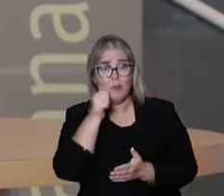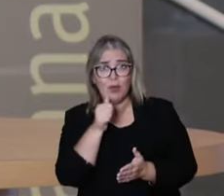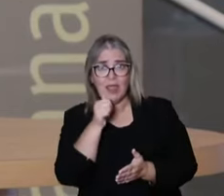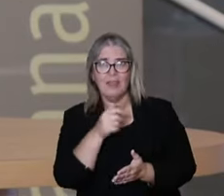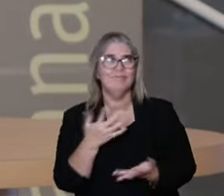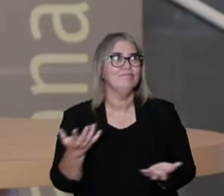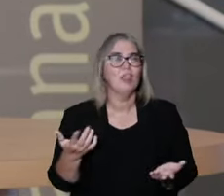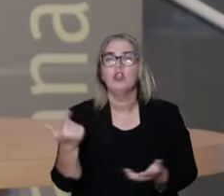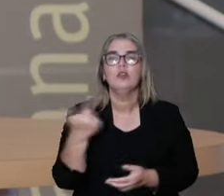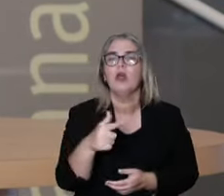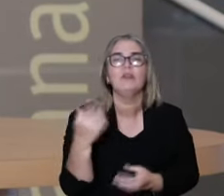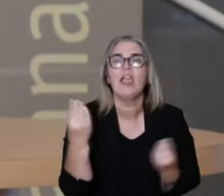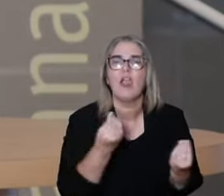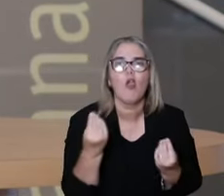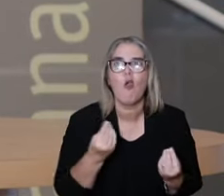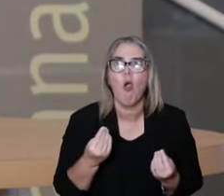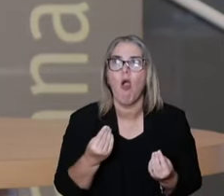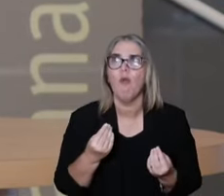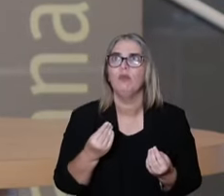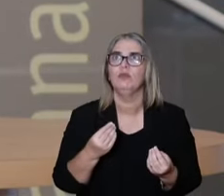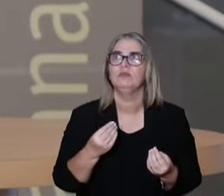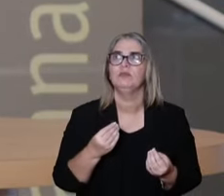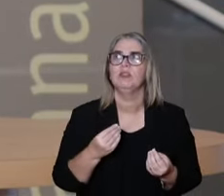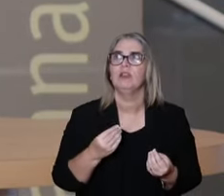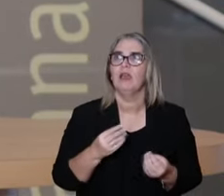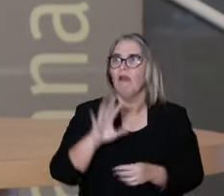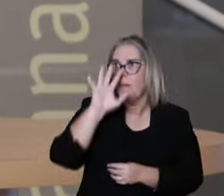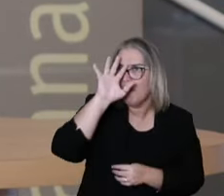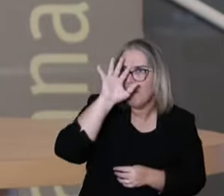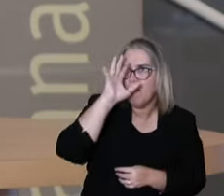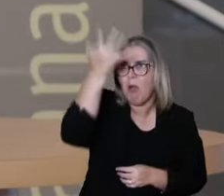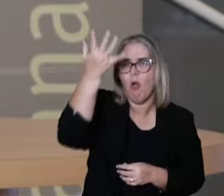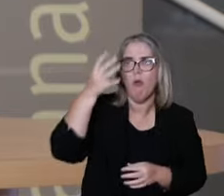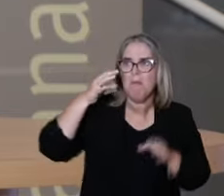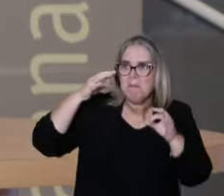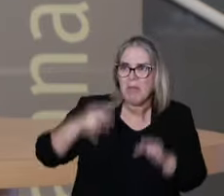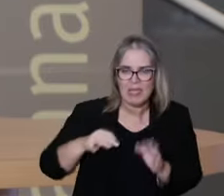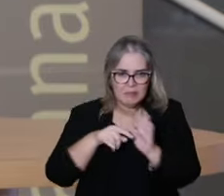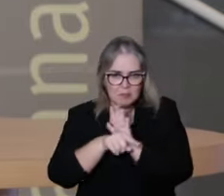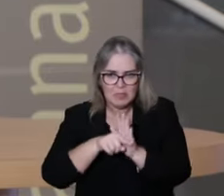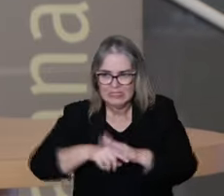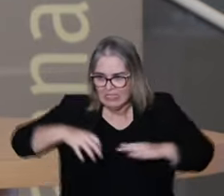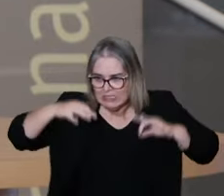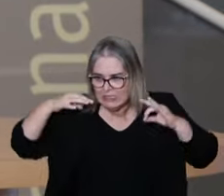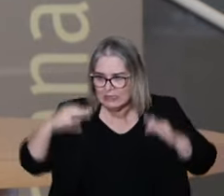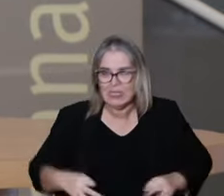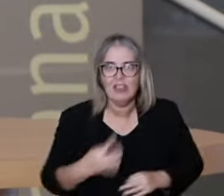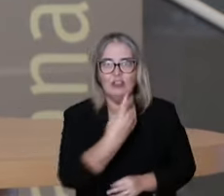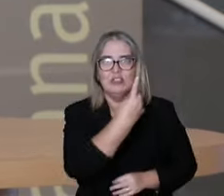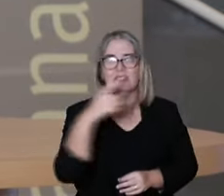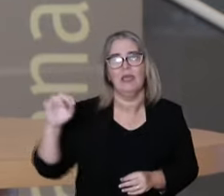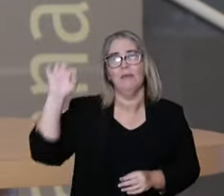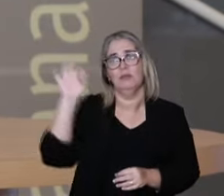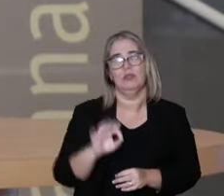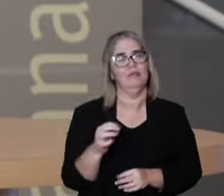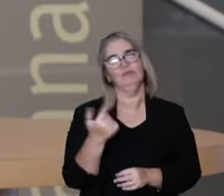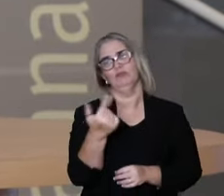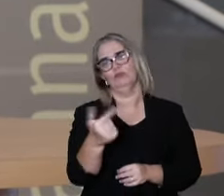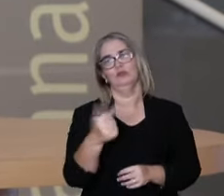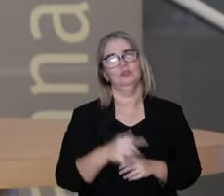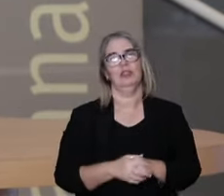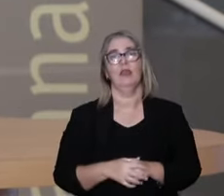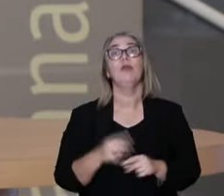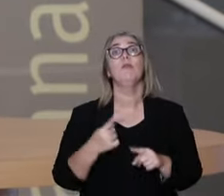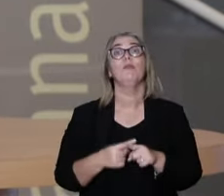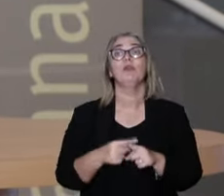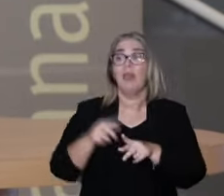And she mentions this. We cannot expect to make decisions in the primary care, having